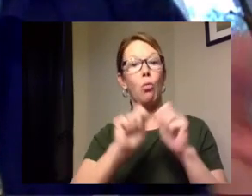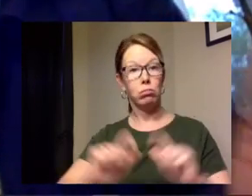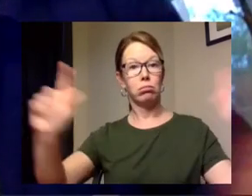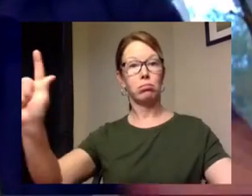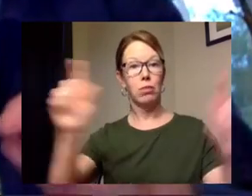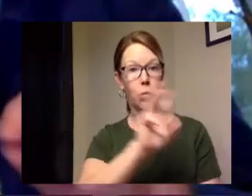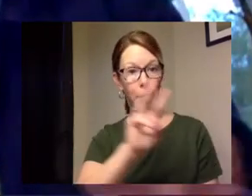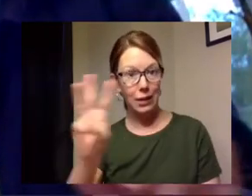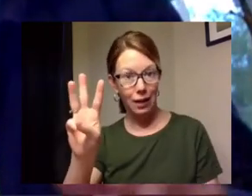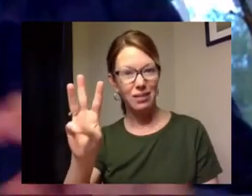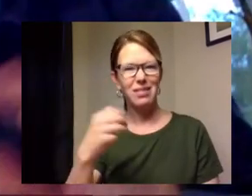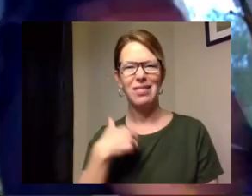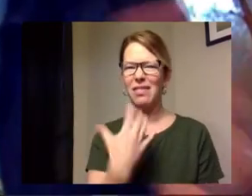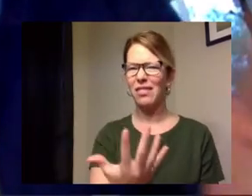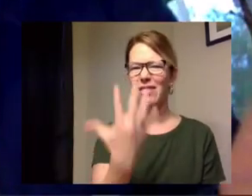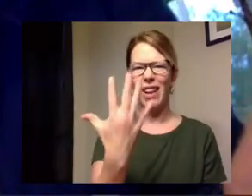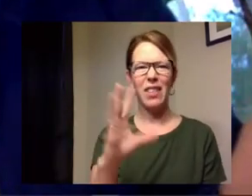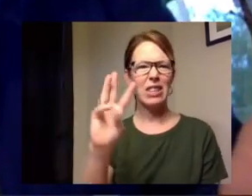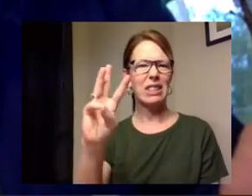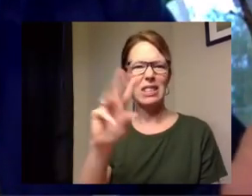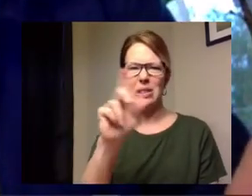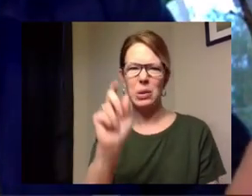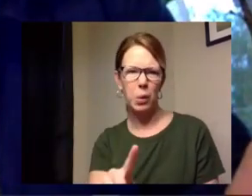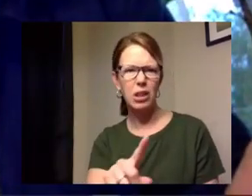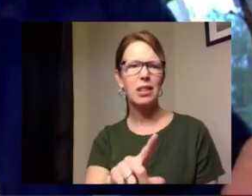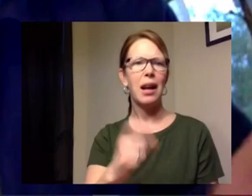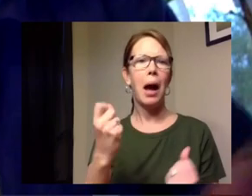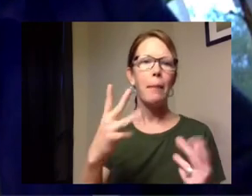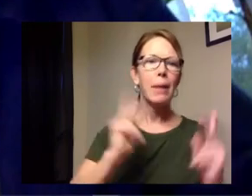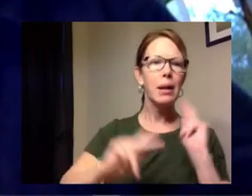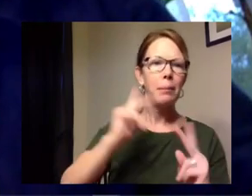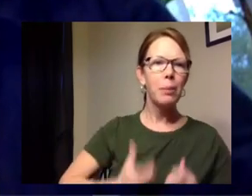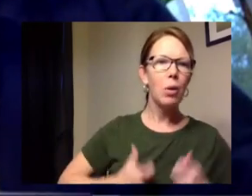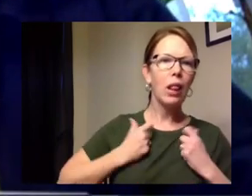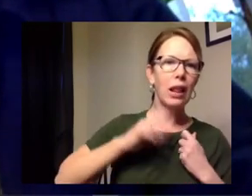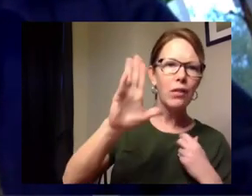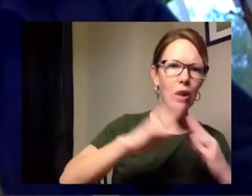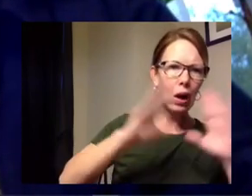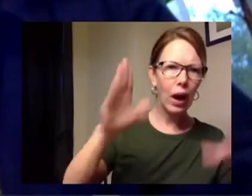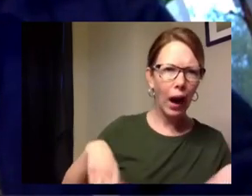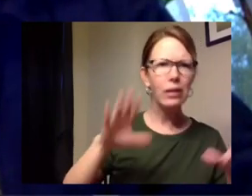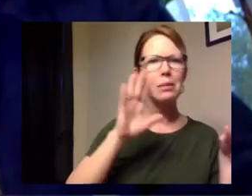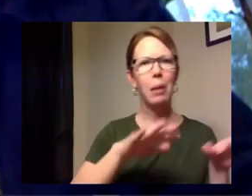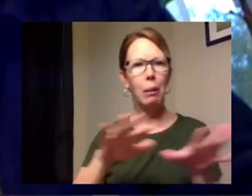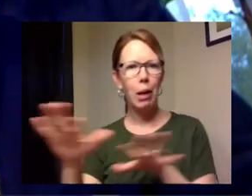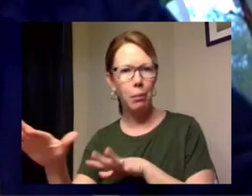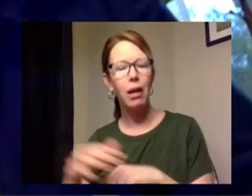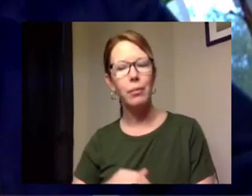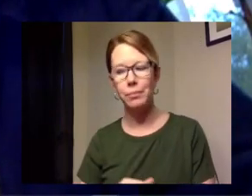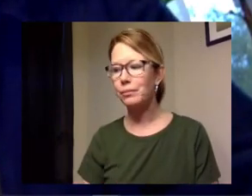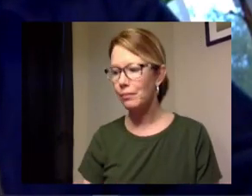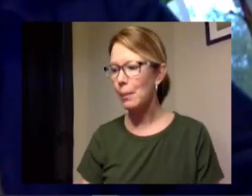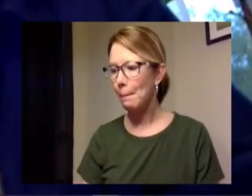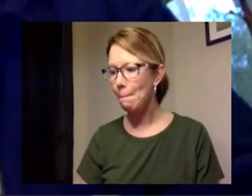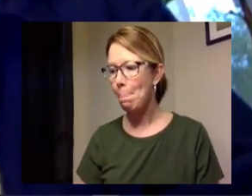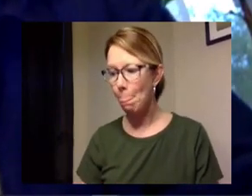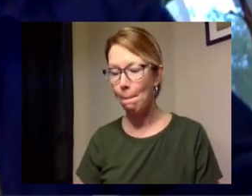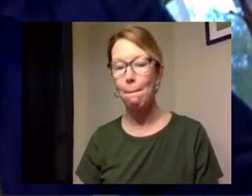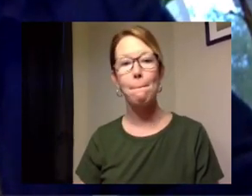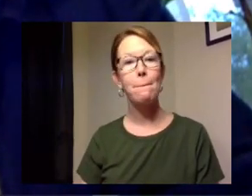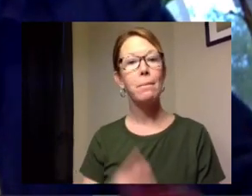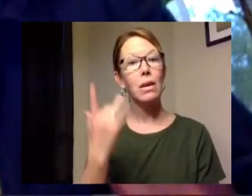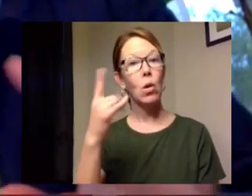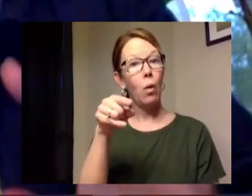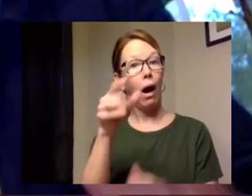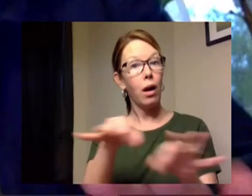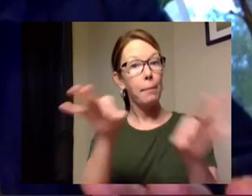fill out five or six questions about the number of people who live in your house and a few other data points as well now why is this